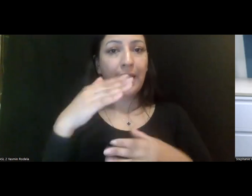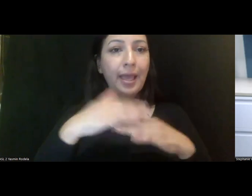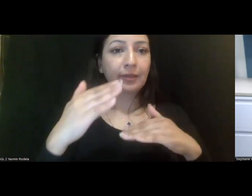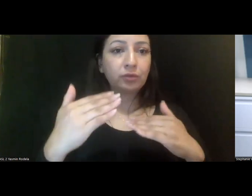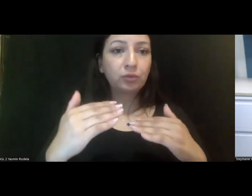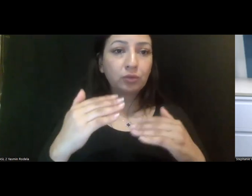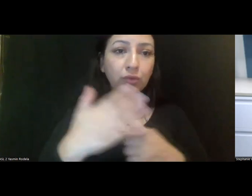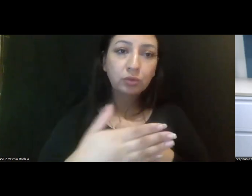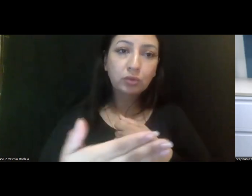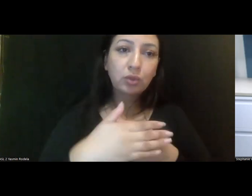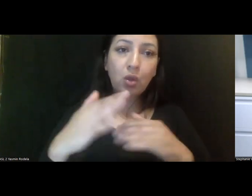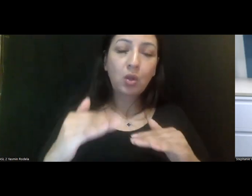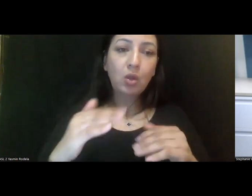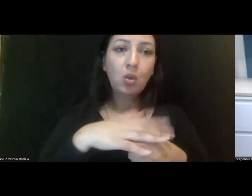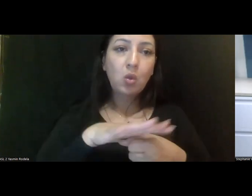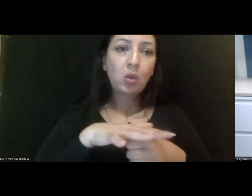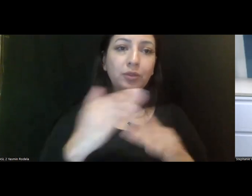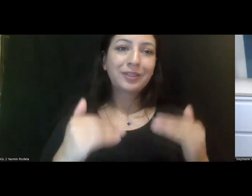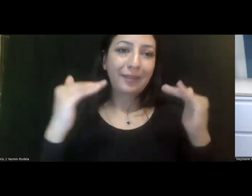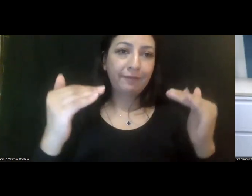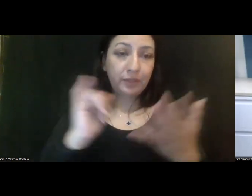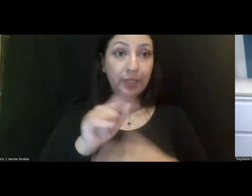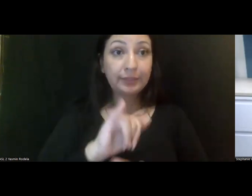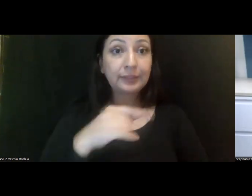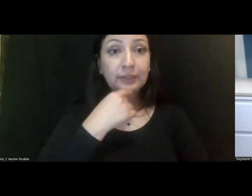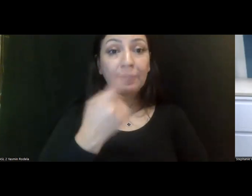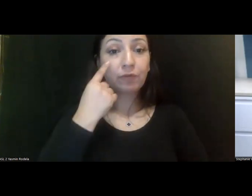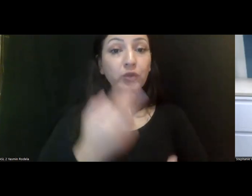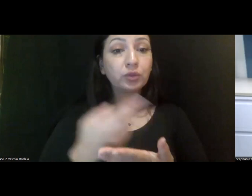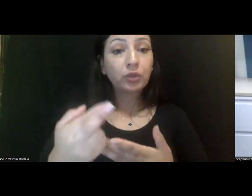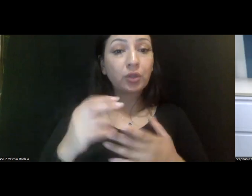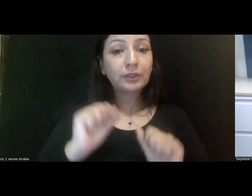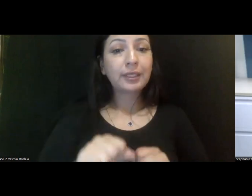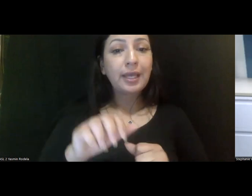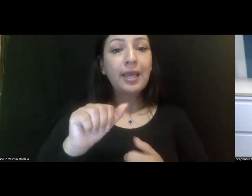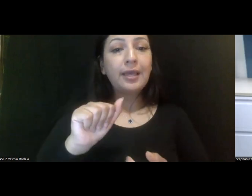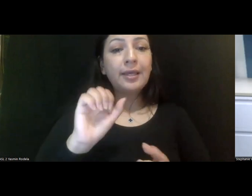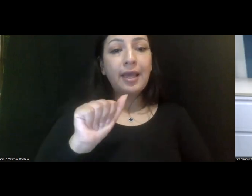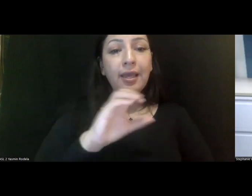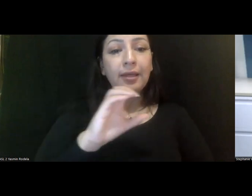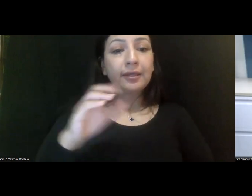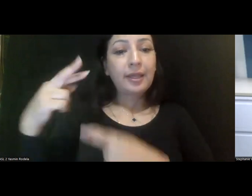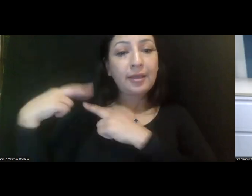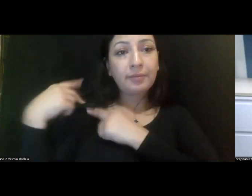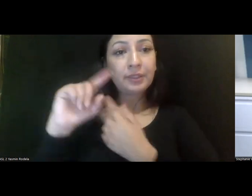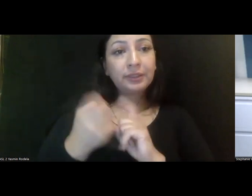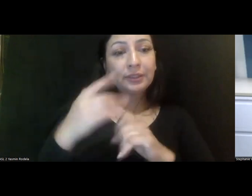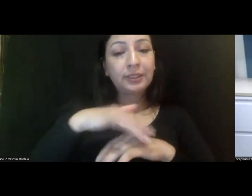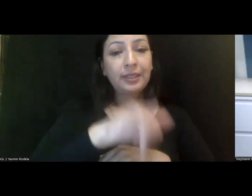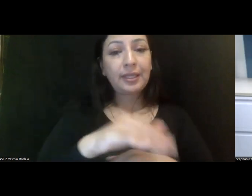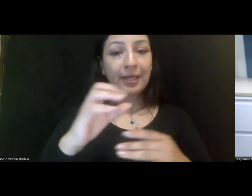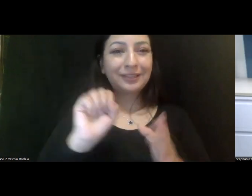level. Um, that being said, there also are some significant accountability changes at the state level. Um,